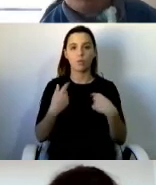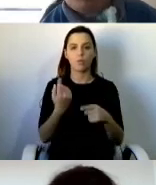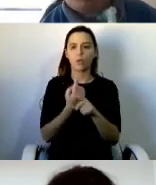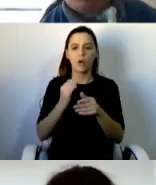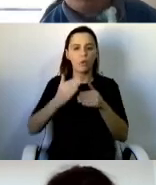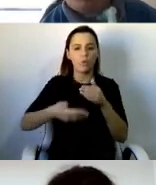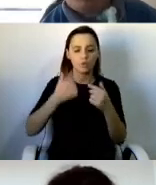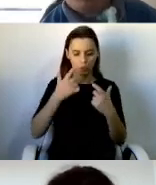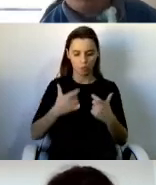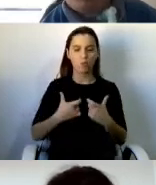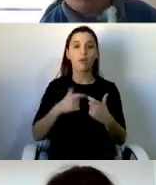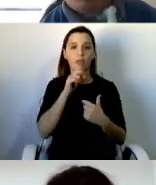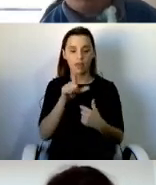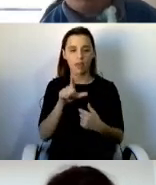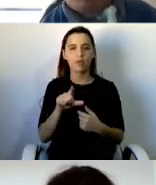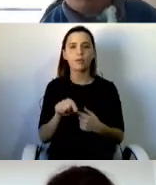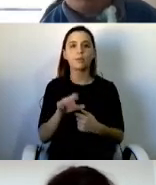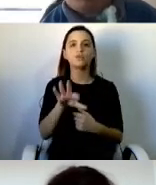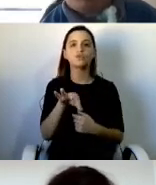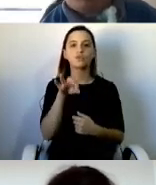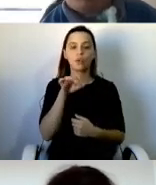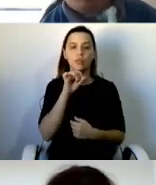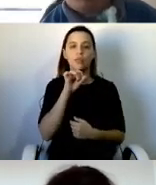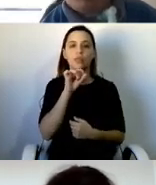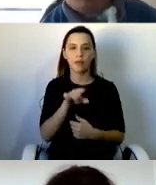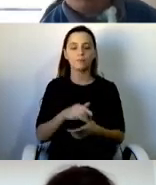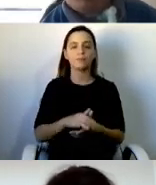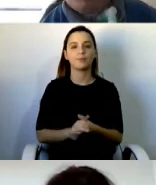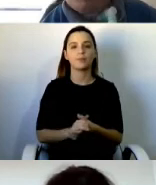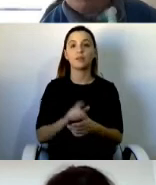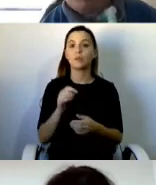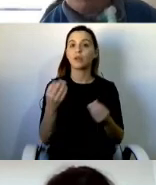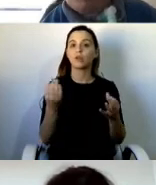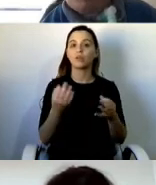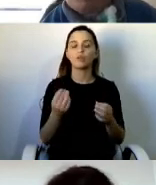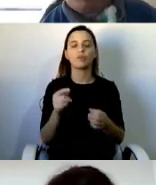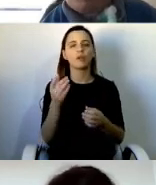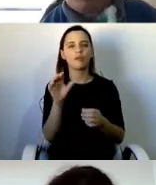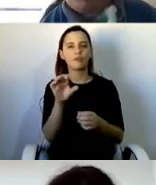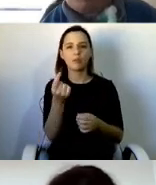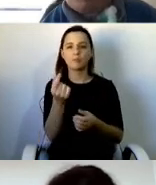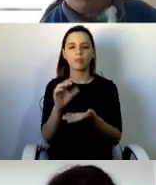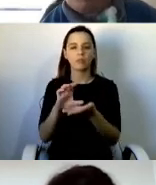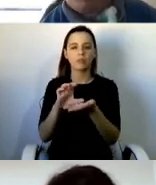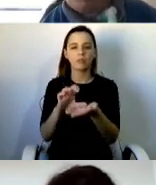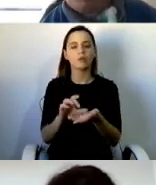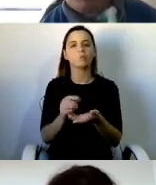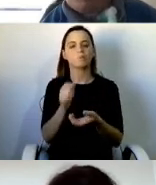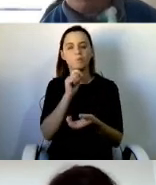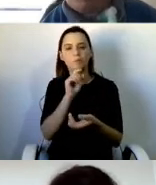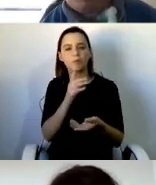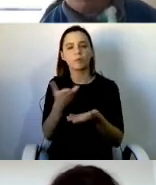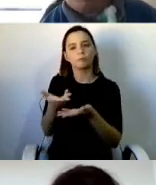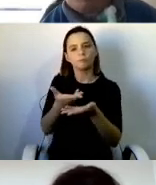Eventually, they were able to negotiate a financial package with the local council, who was paying for their institutional